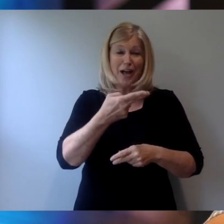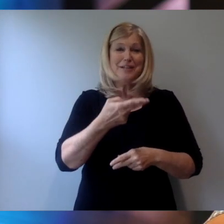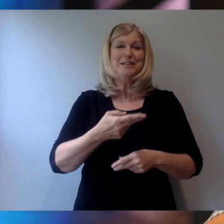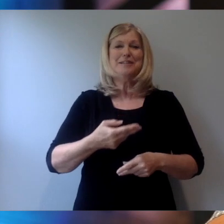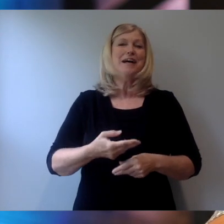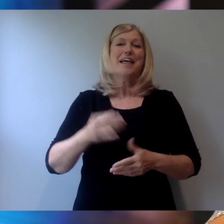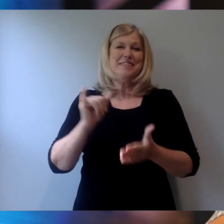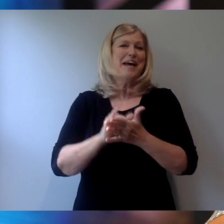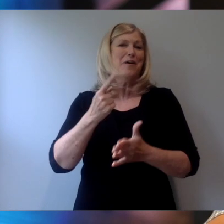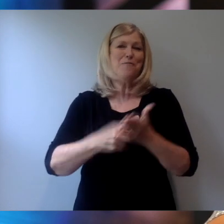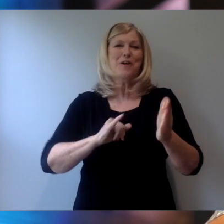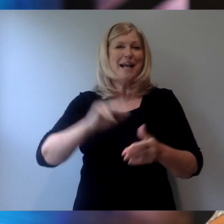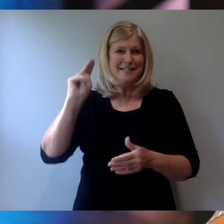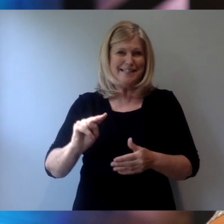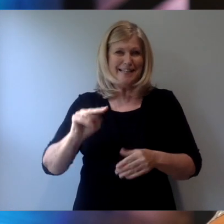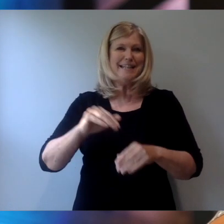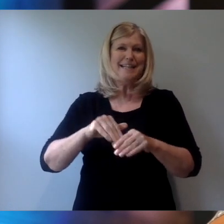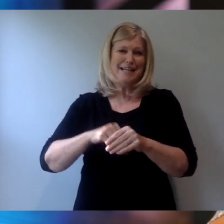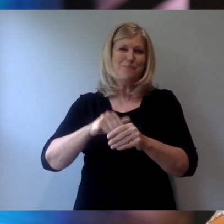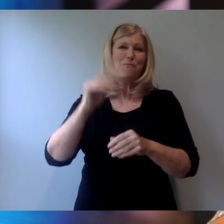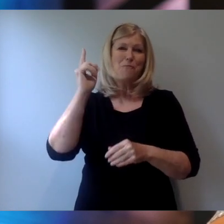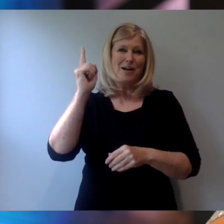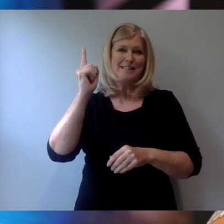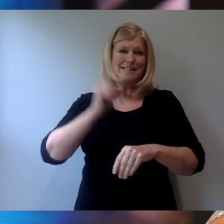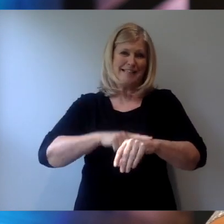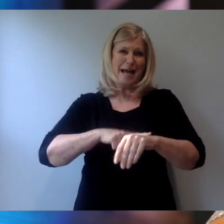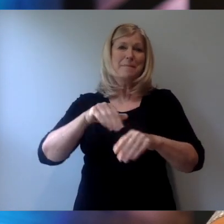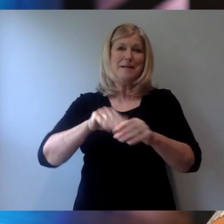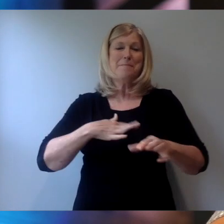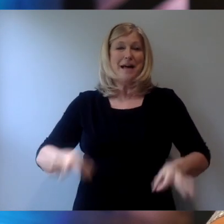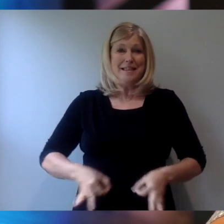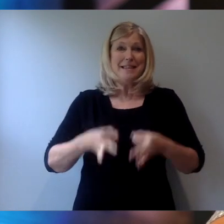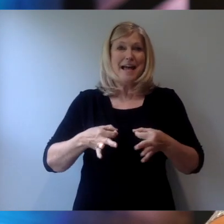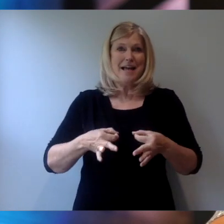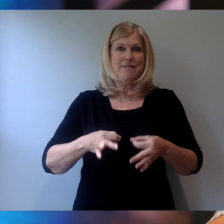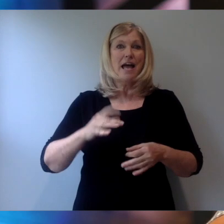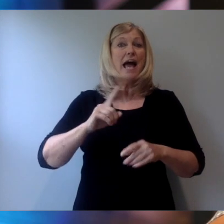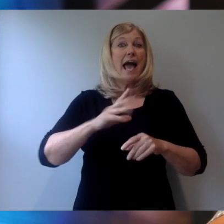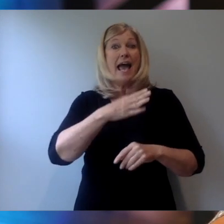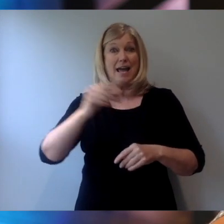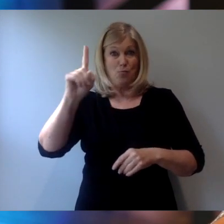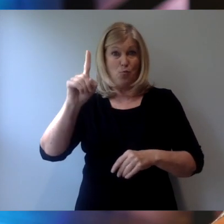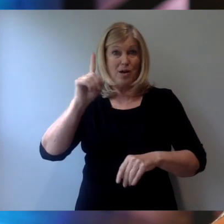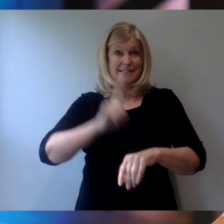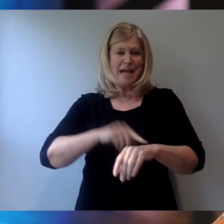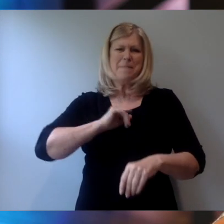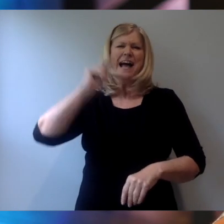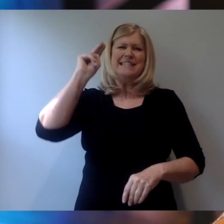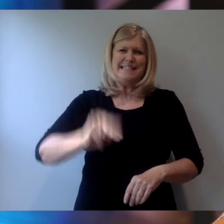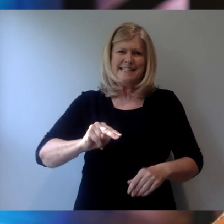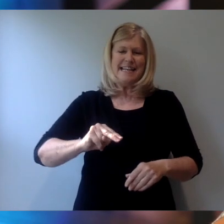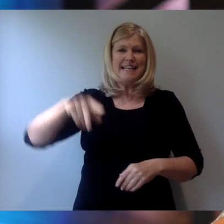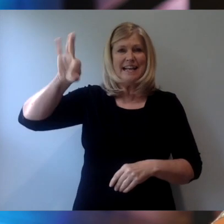that's what I needed. At one point or another in my life, I needed a flannel shirt that matched the starter jacket